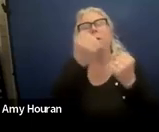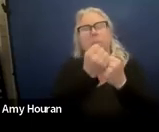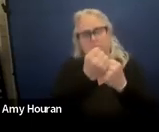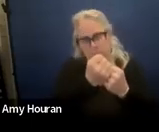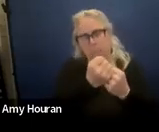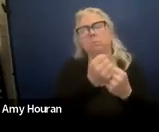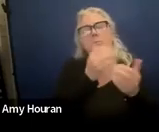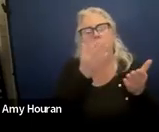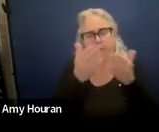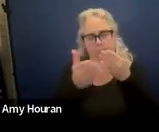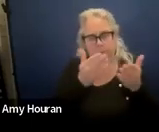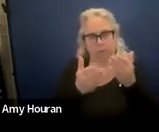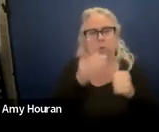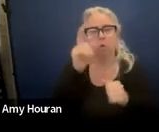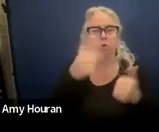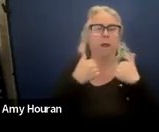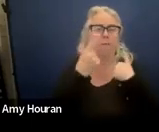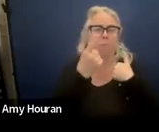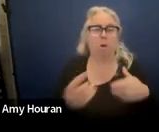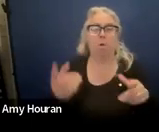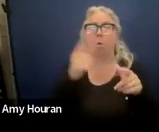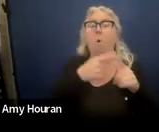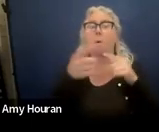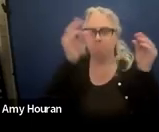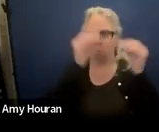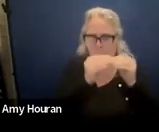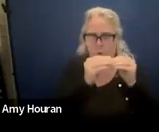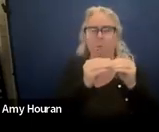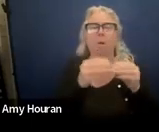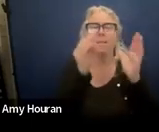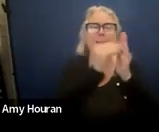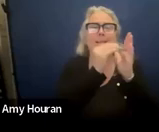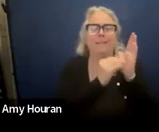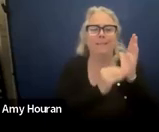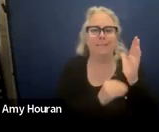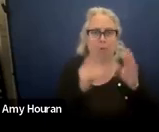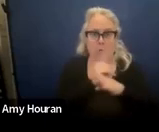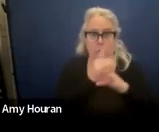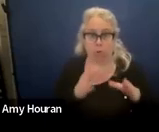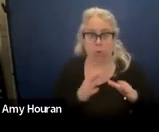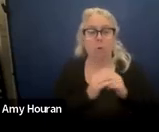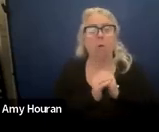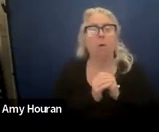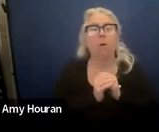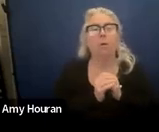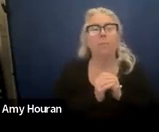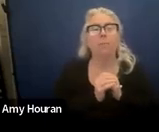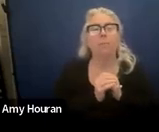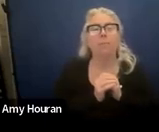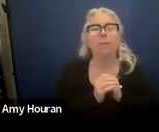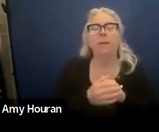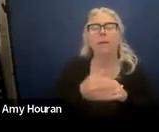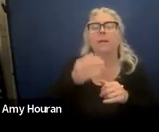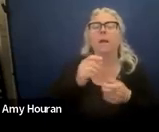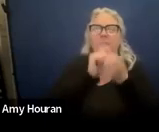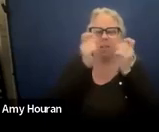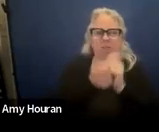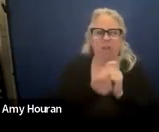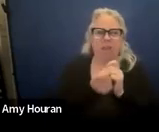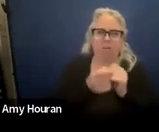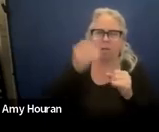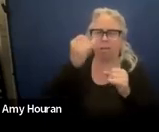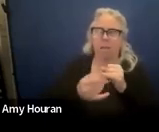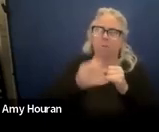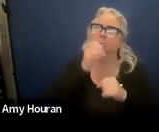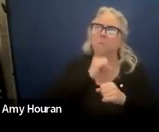of the disabilities listed in user and as you know the change the eight ending age changed to 22 i think it was